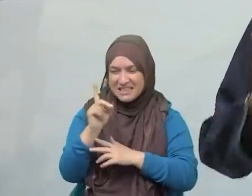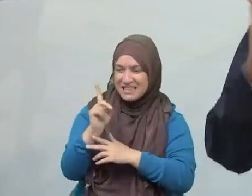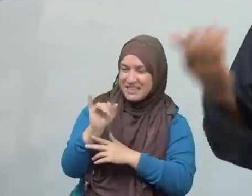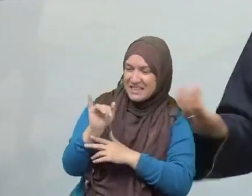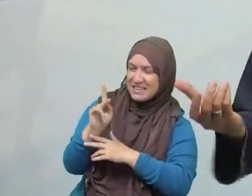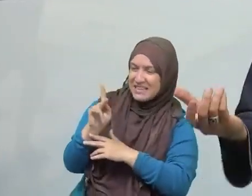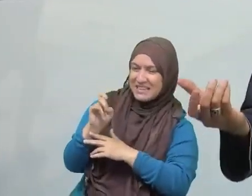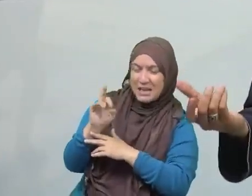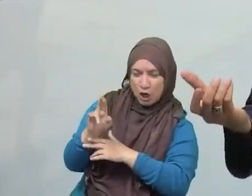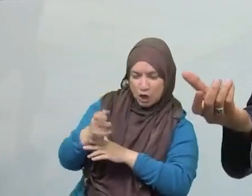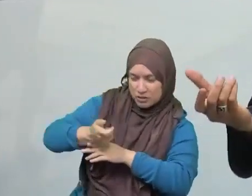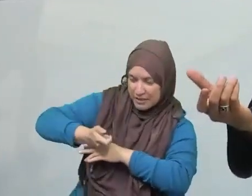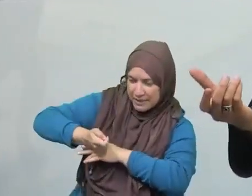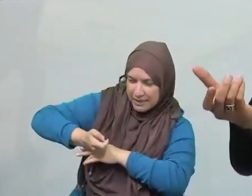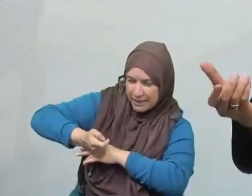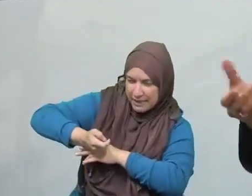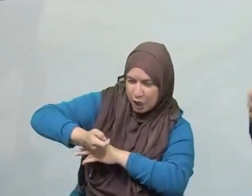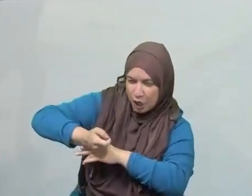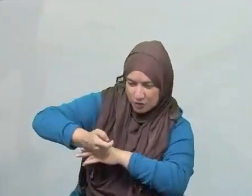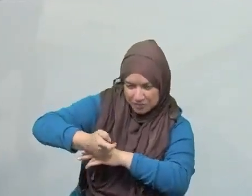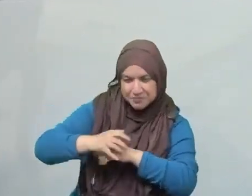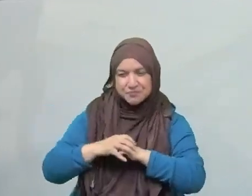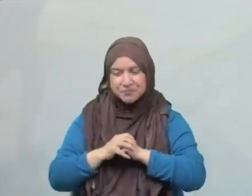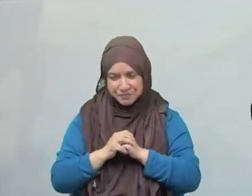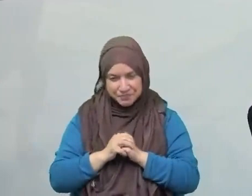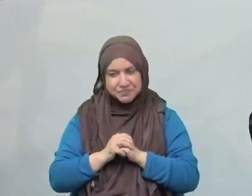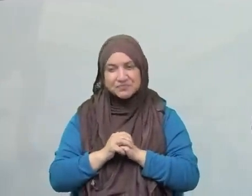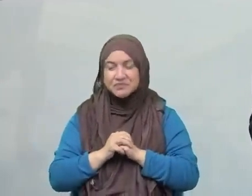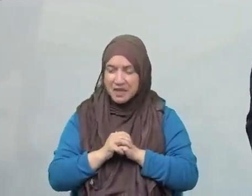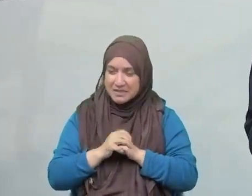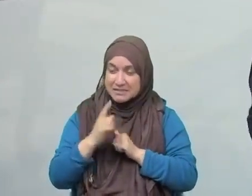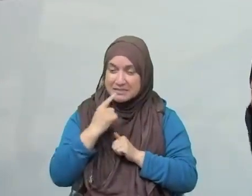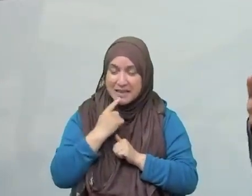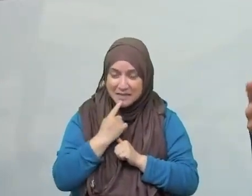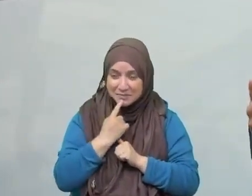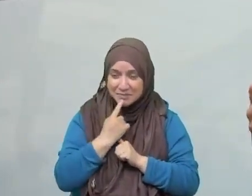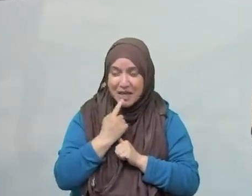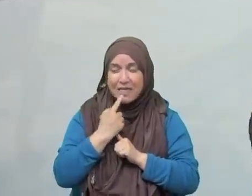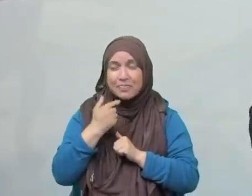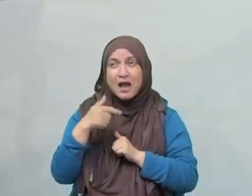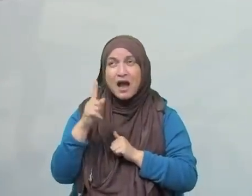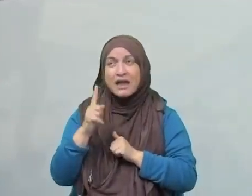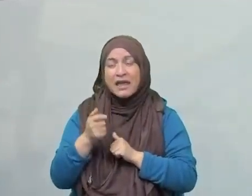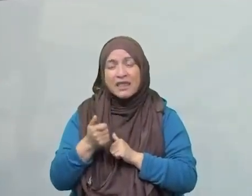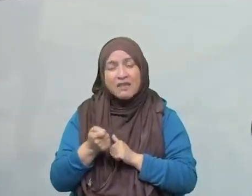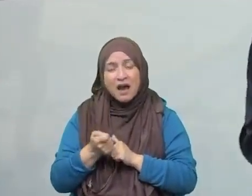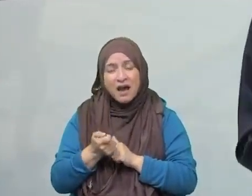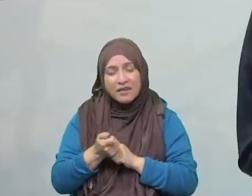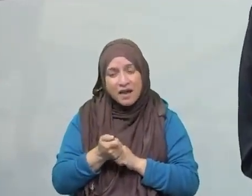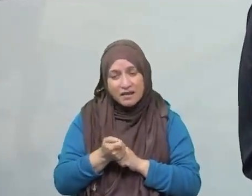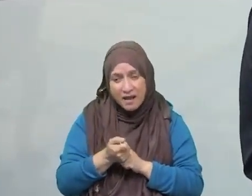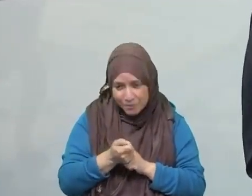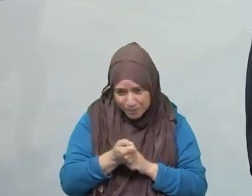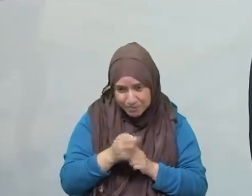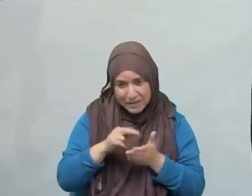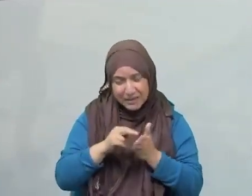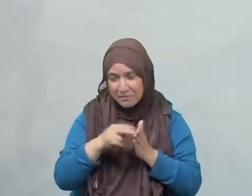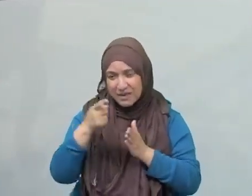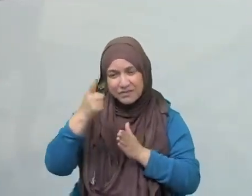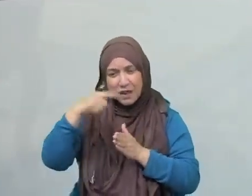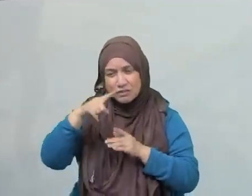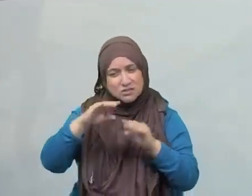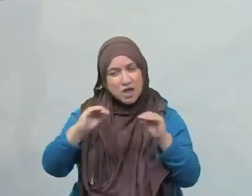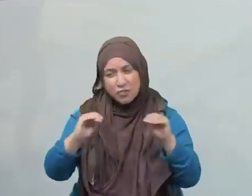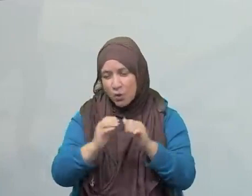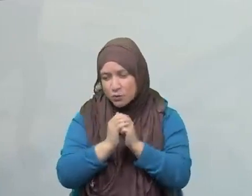dhikr. It's a part of your remembrance of Allah subhanAllah ta'ala. And the best way to recite the Qur'an is in your salah, is in your prayer. Why?